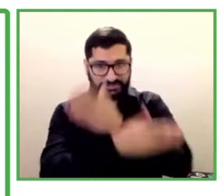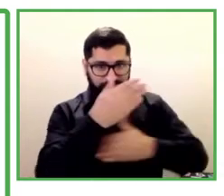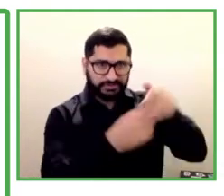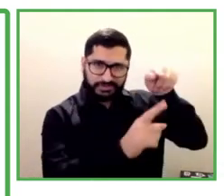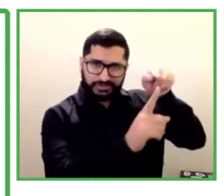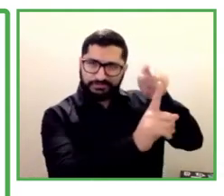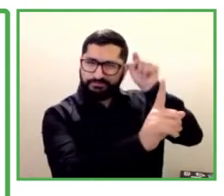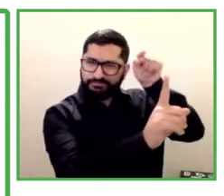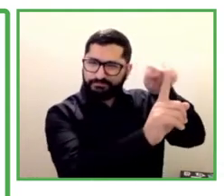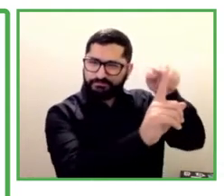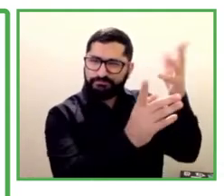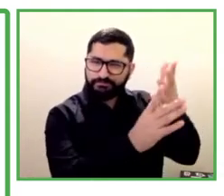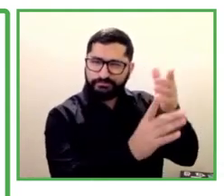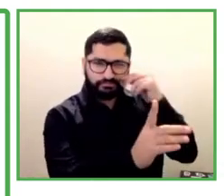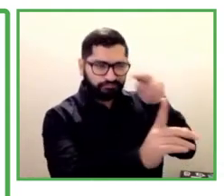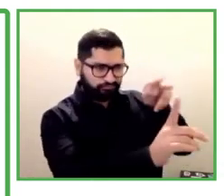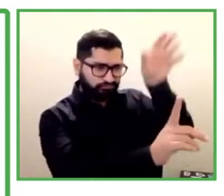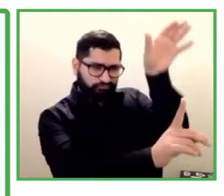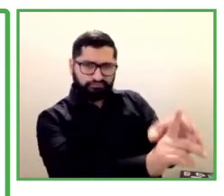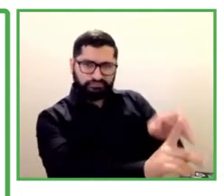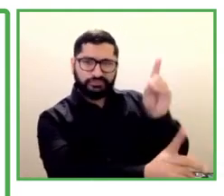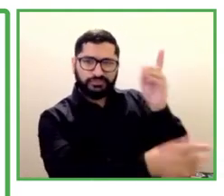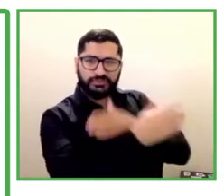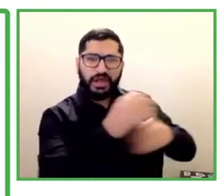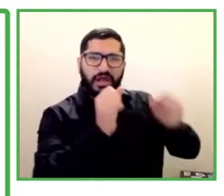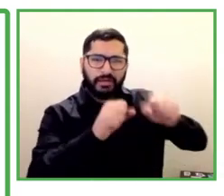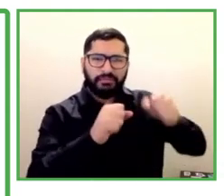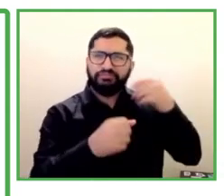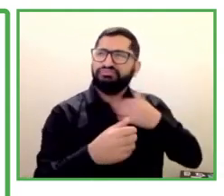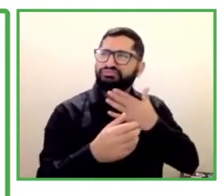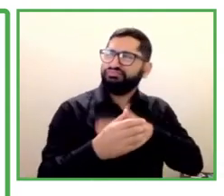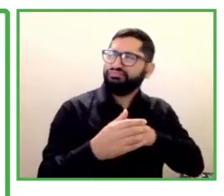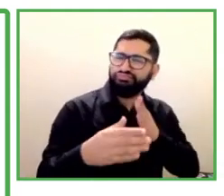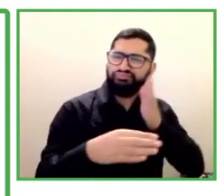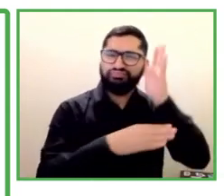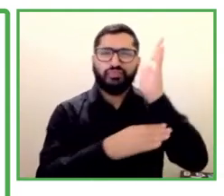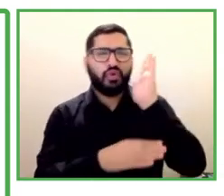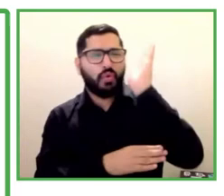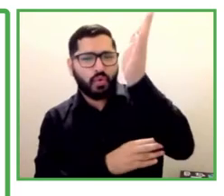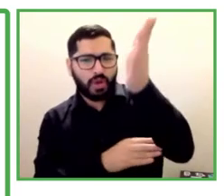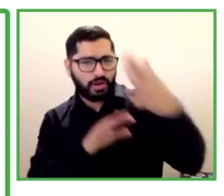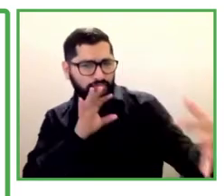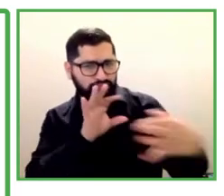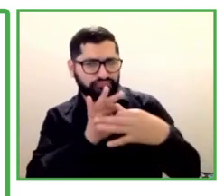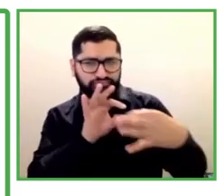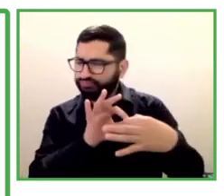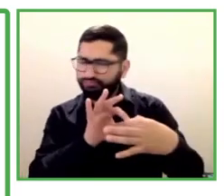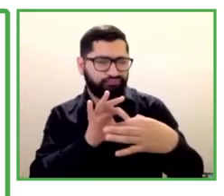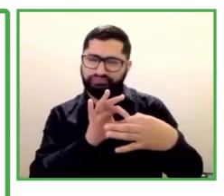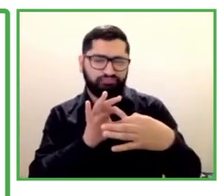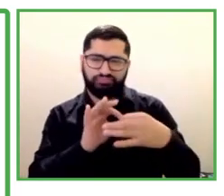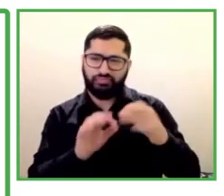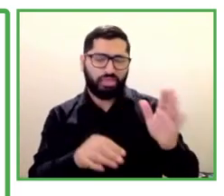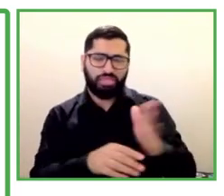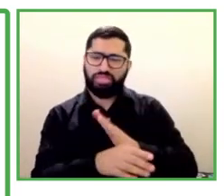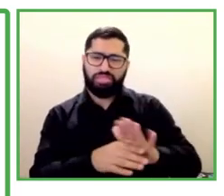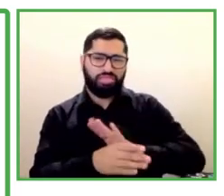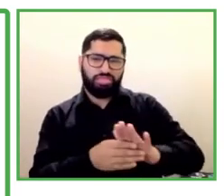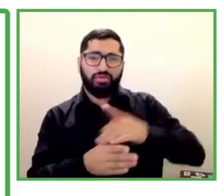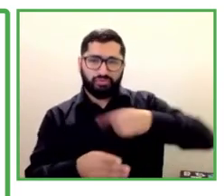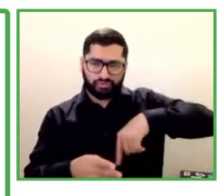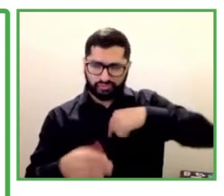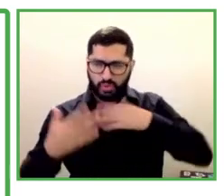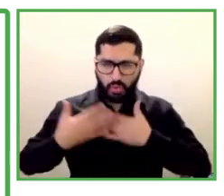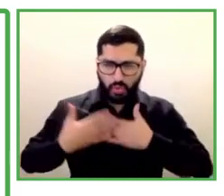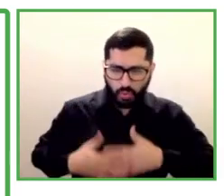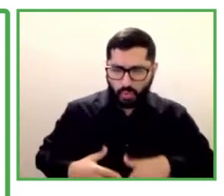connected. And thus, we created in 2011 the Accessibility Promotion Agents Project to reconstruct